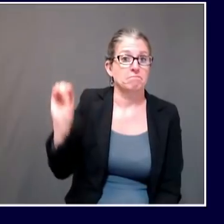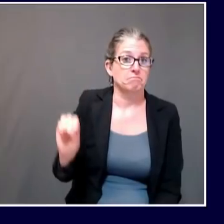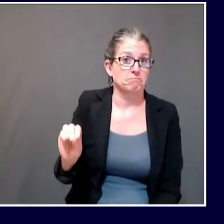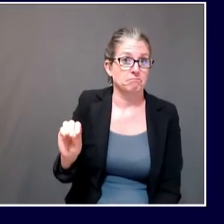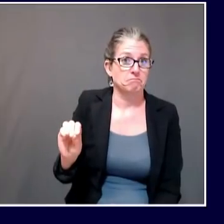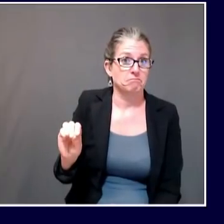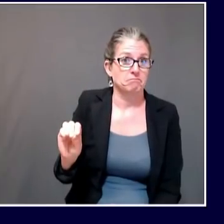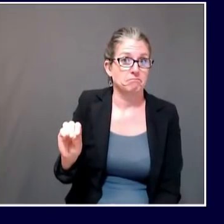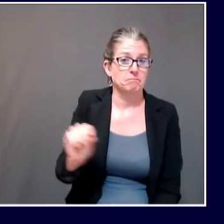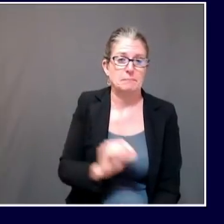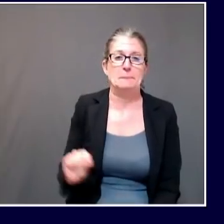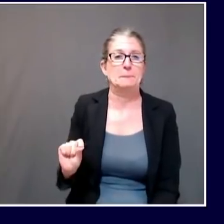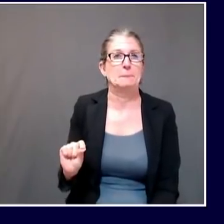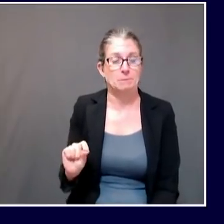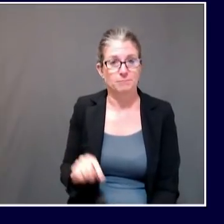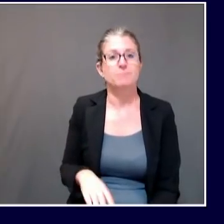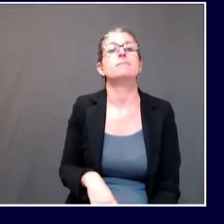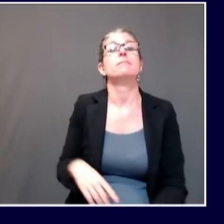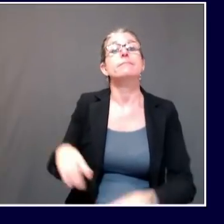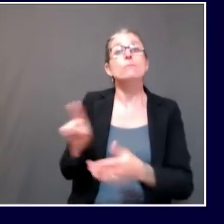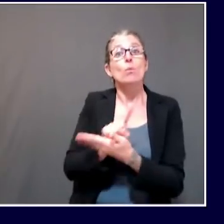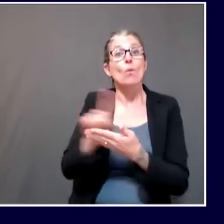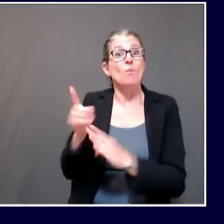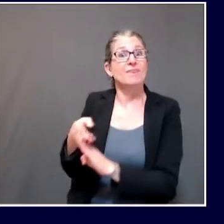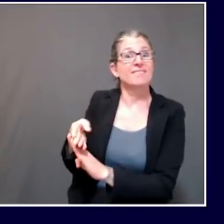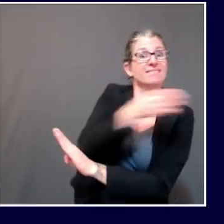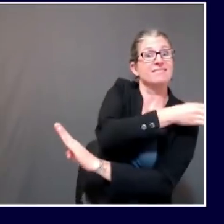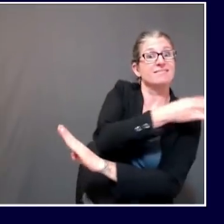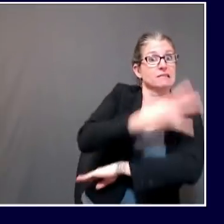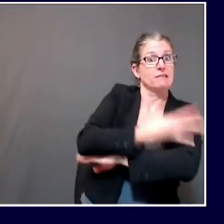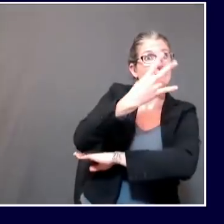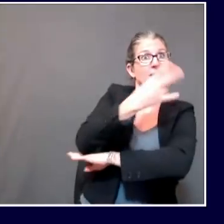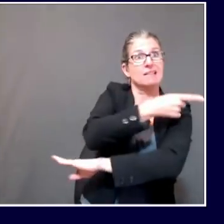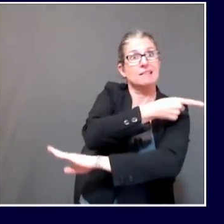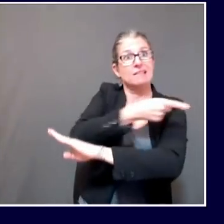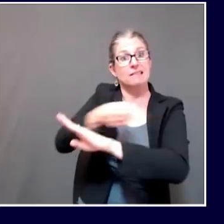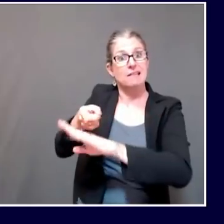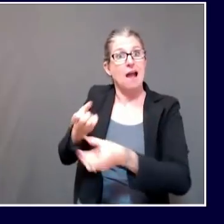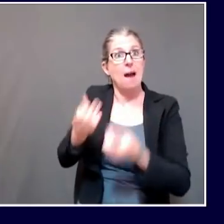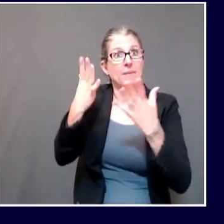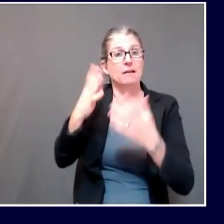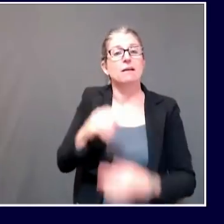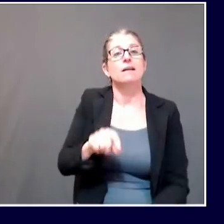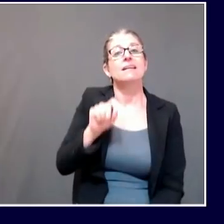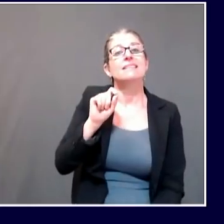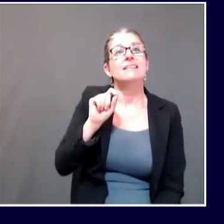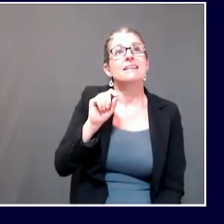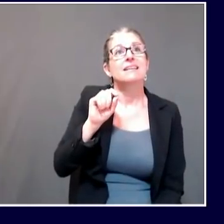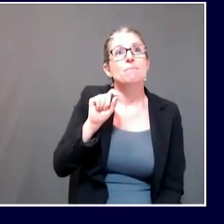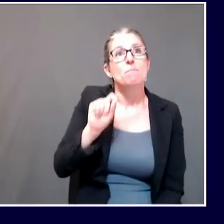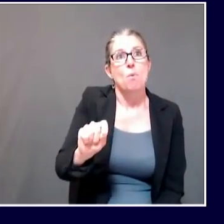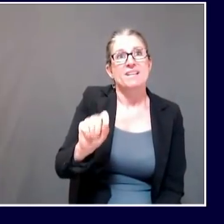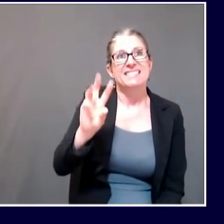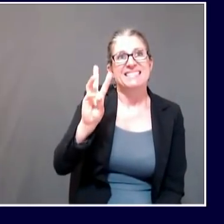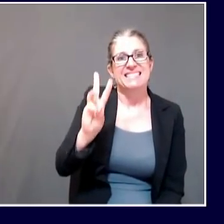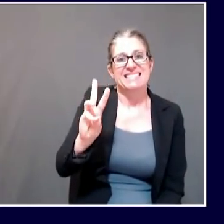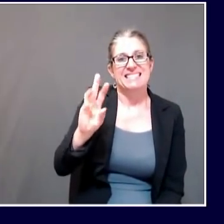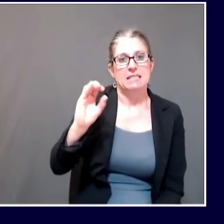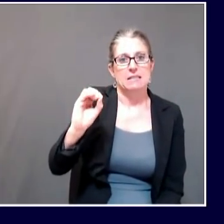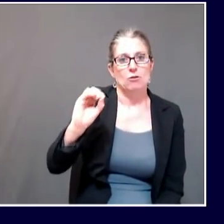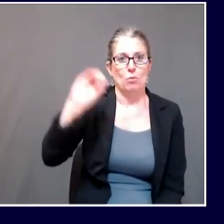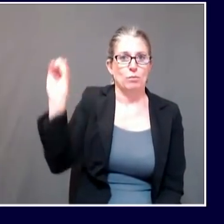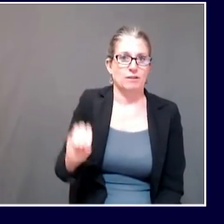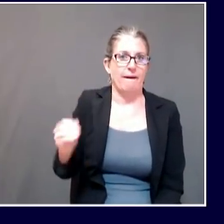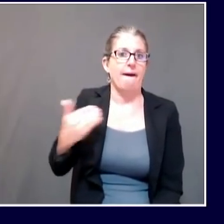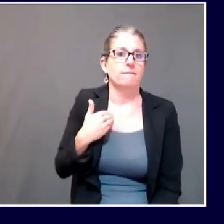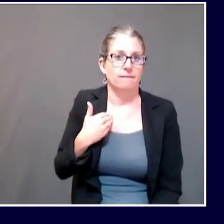positivity rate to 0.60%. That's